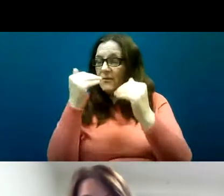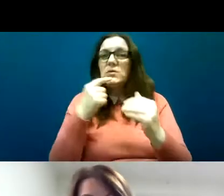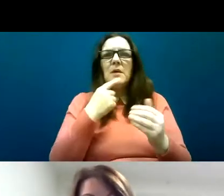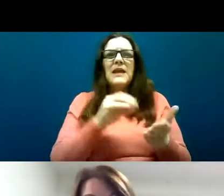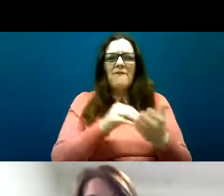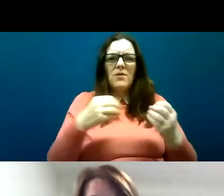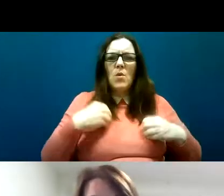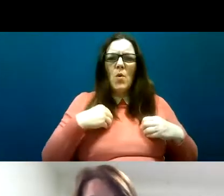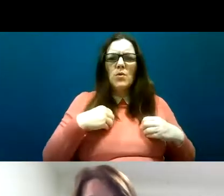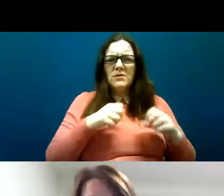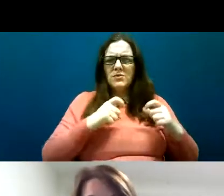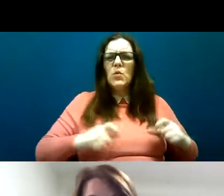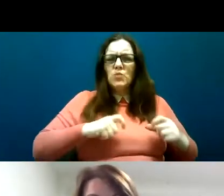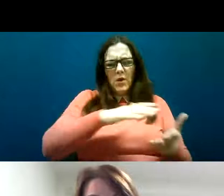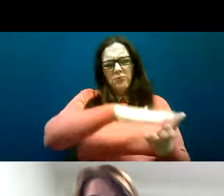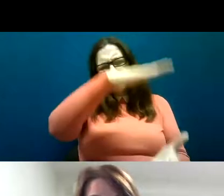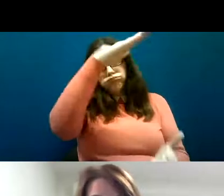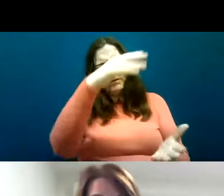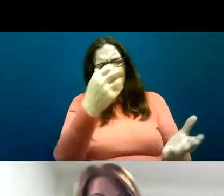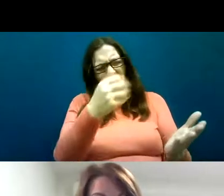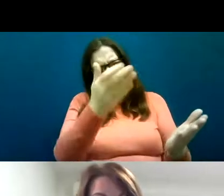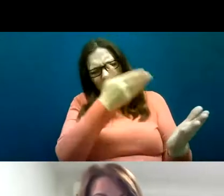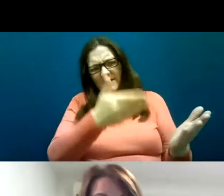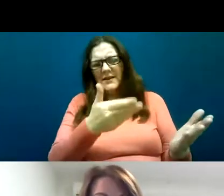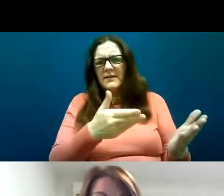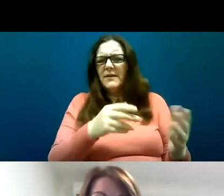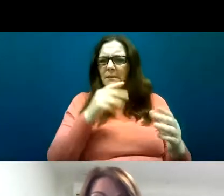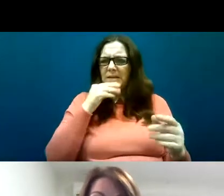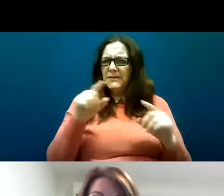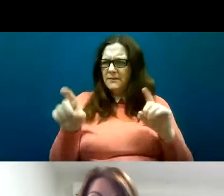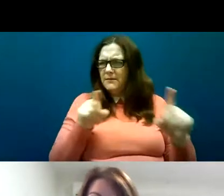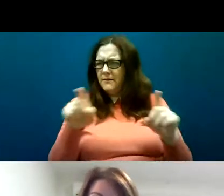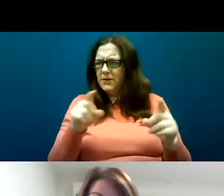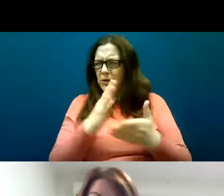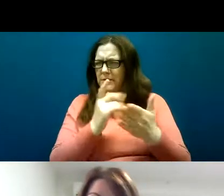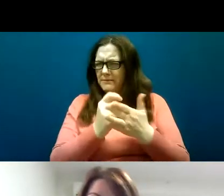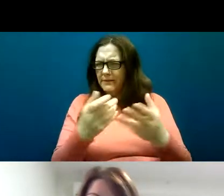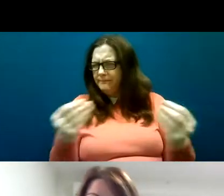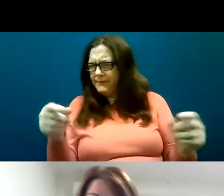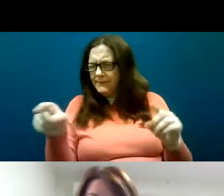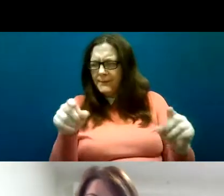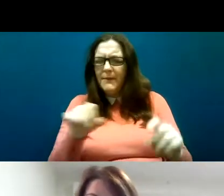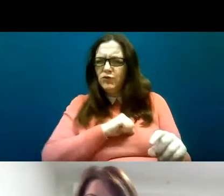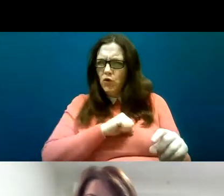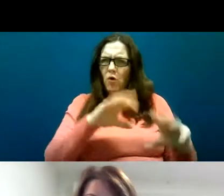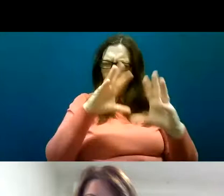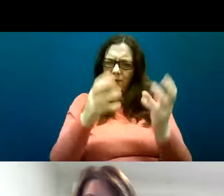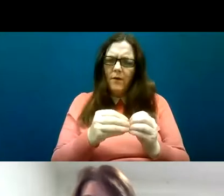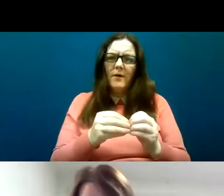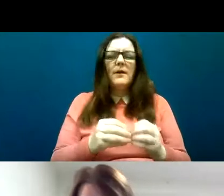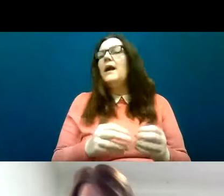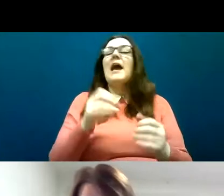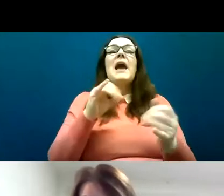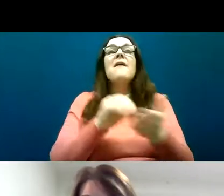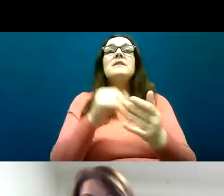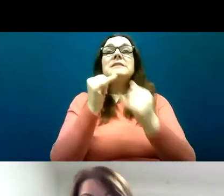that exist across both sets of data. We had detailed reflections from six members of